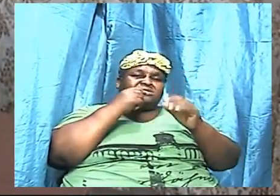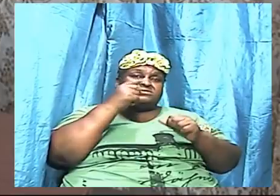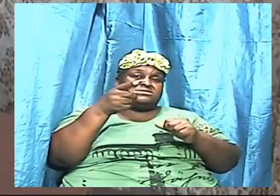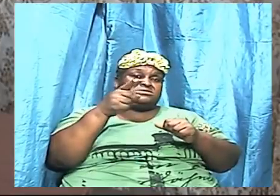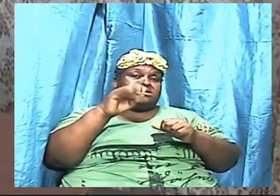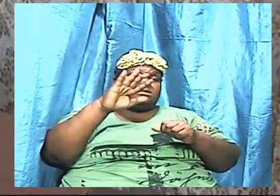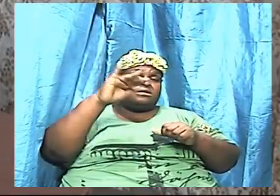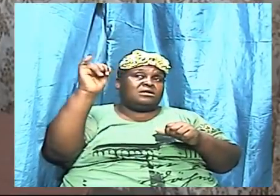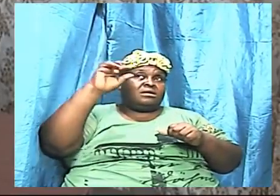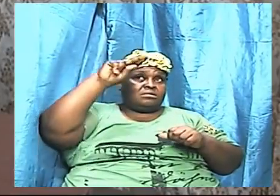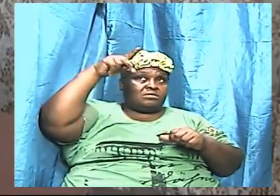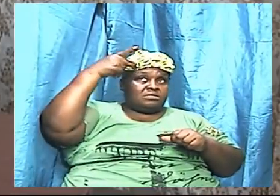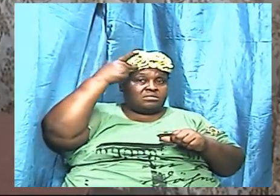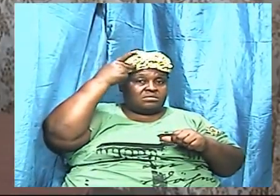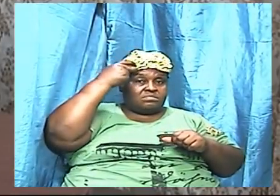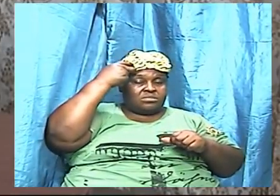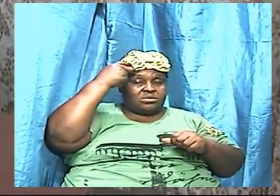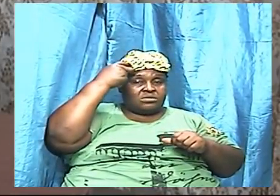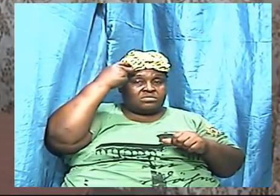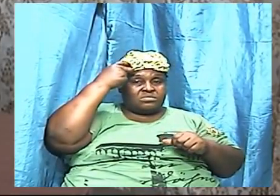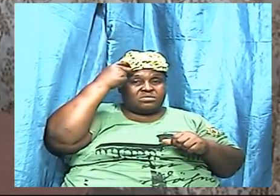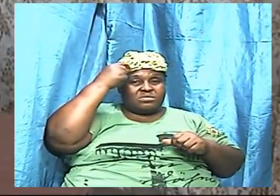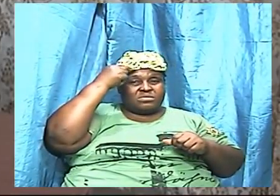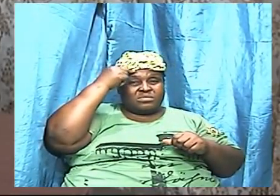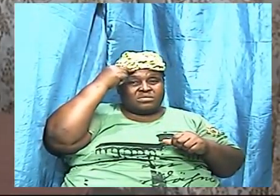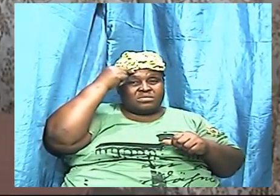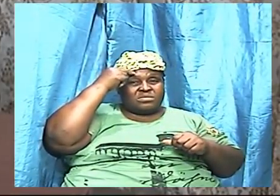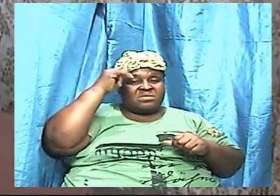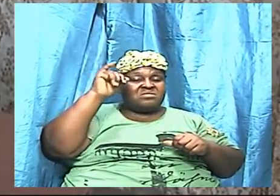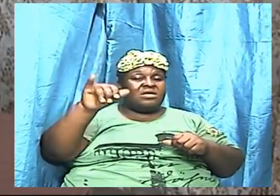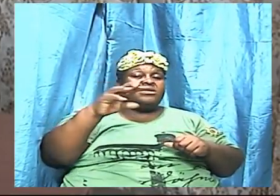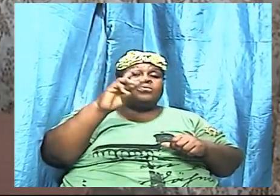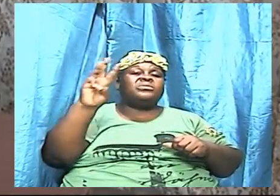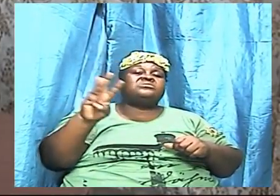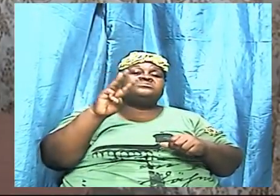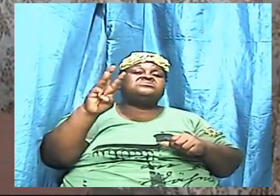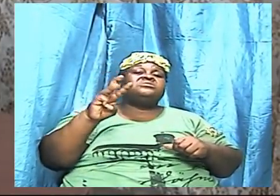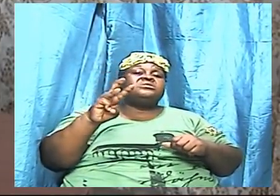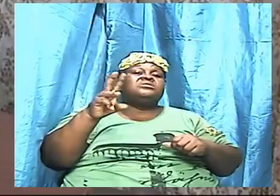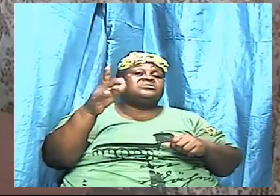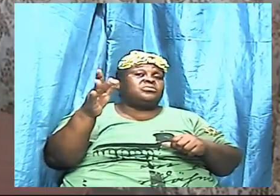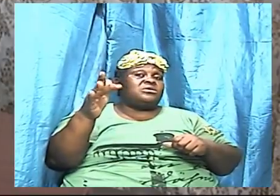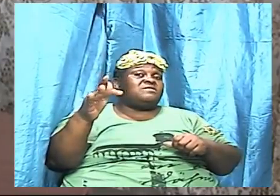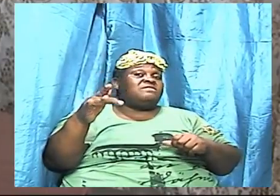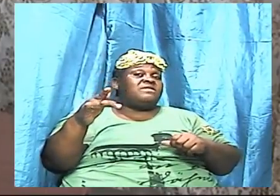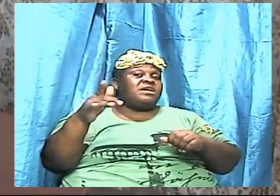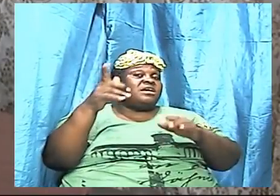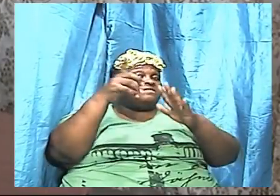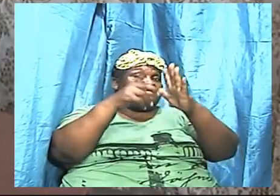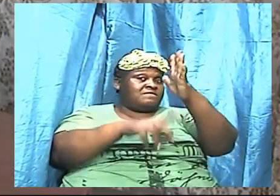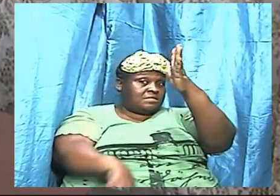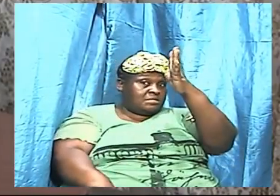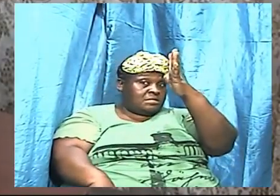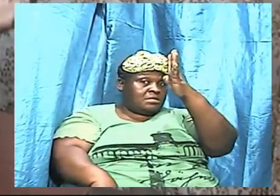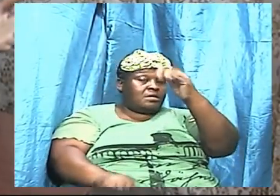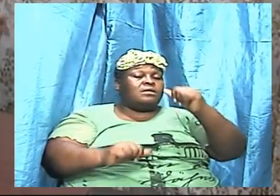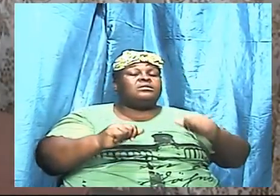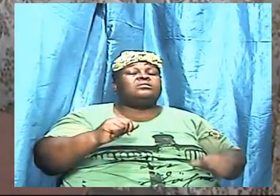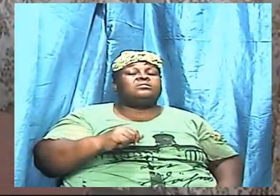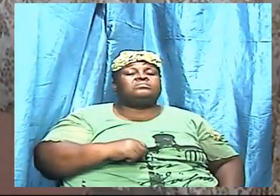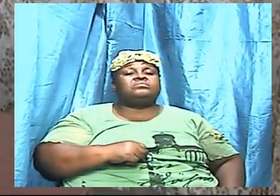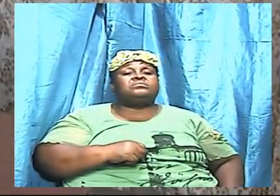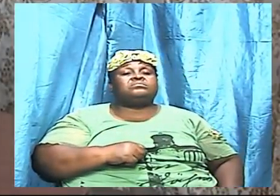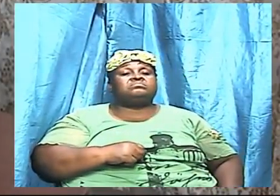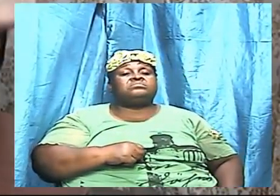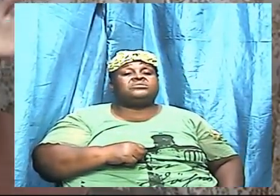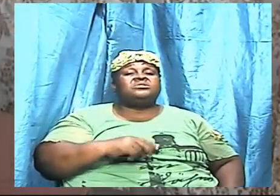that Wednesday 25 and below and I assume as I speak if nothing change because